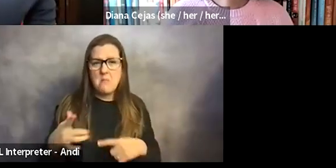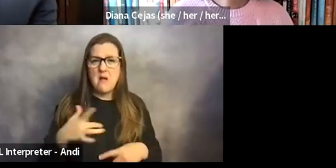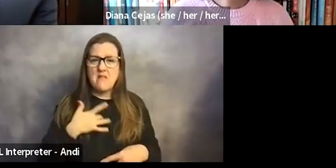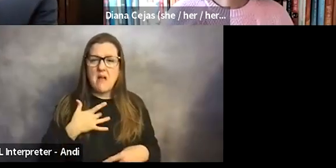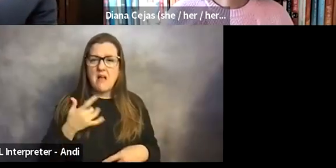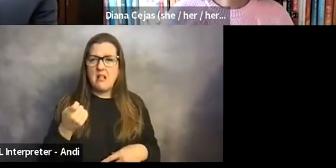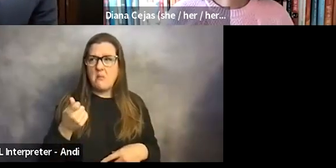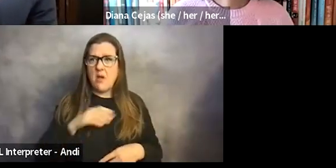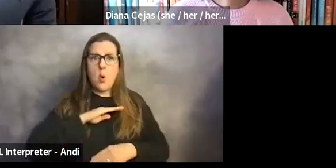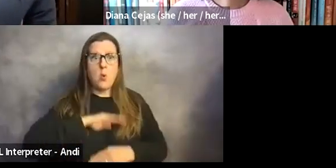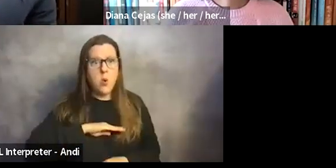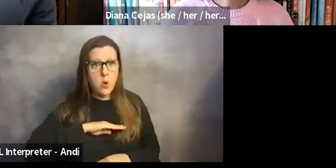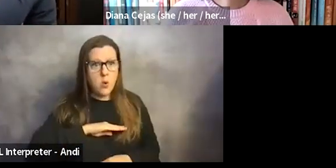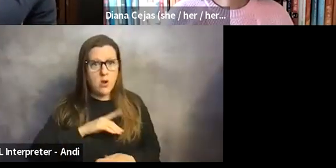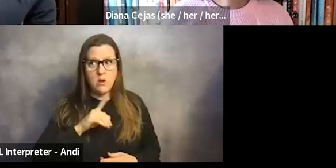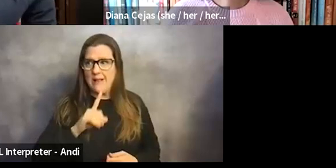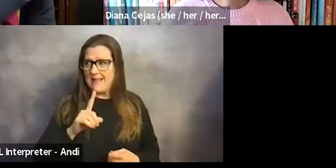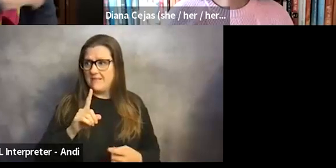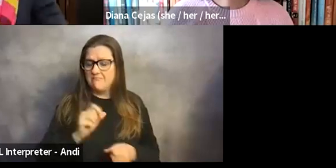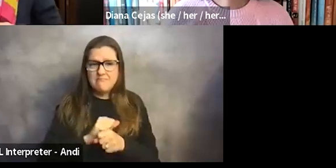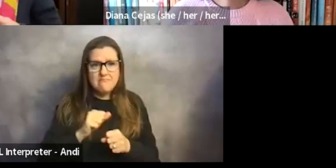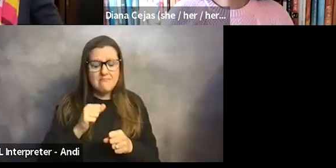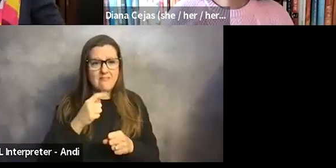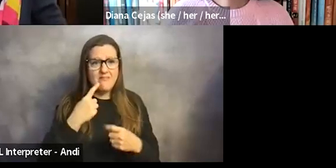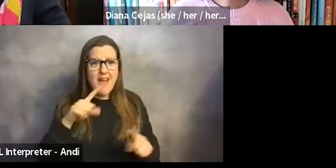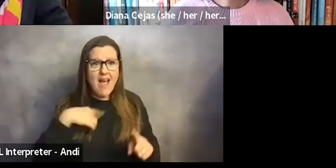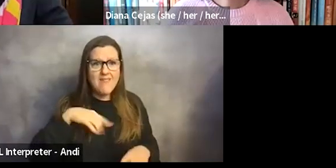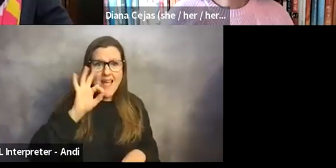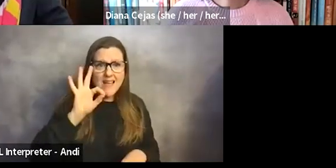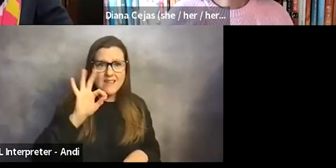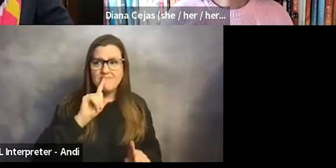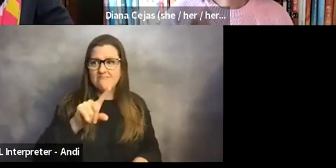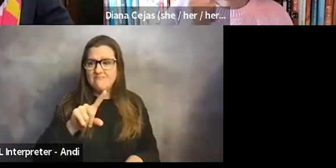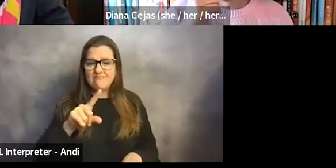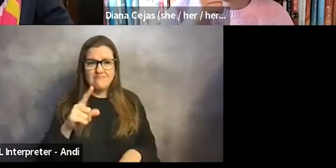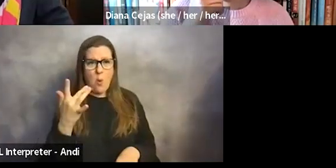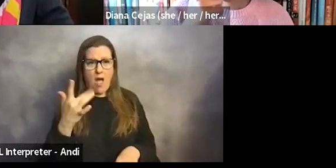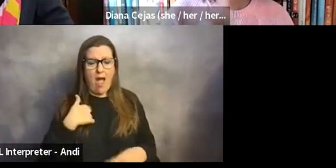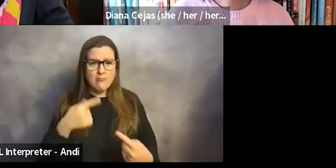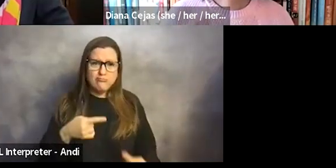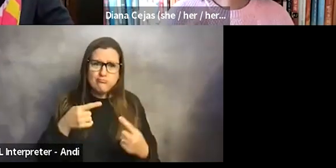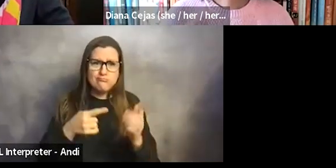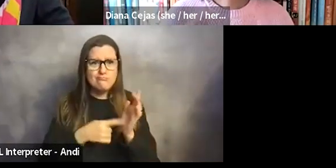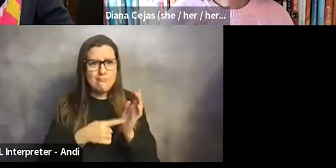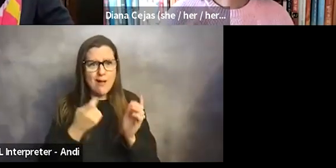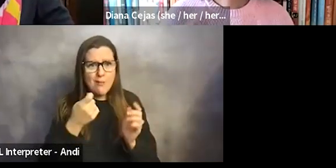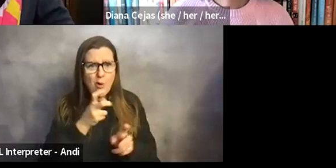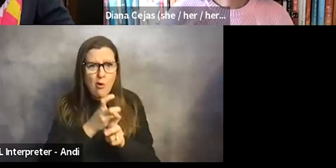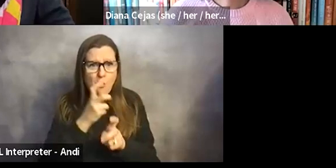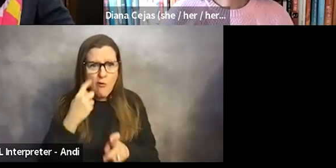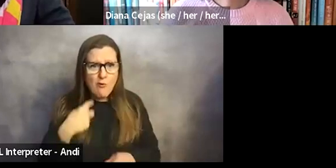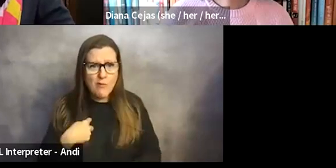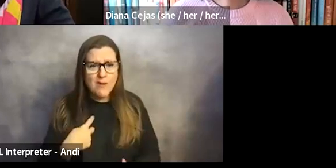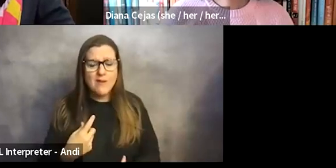relief that I finally had an answer sometimes for why things were a little bit harder for me. And so I'm not sure